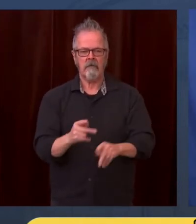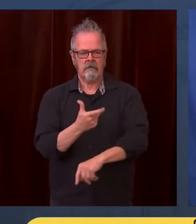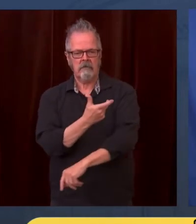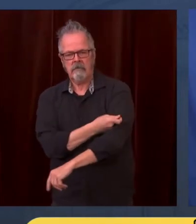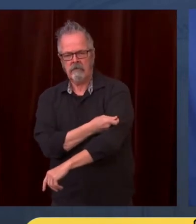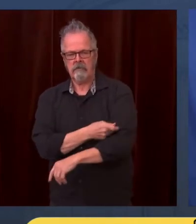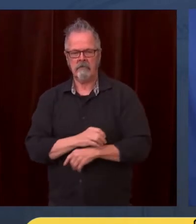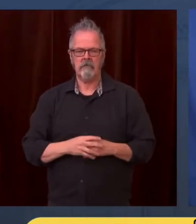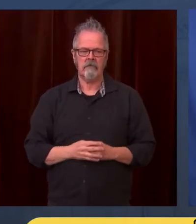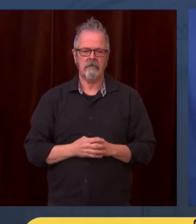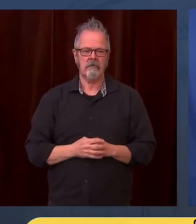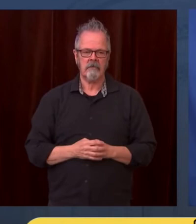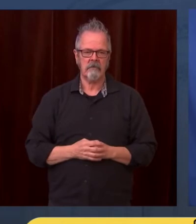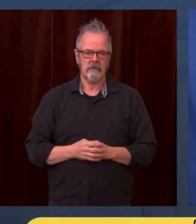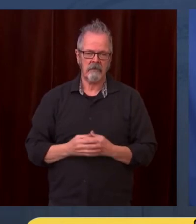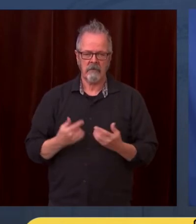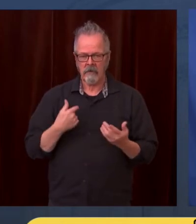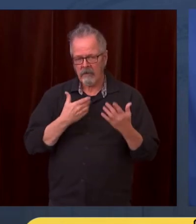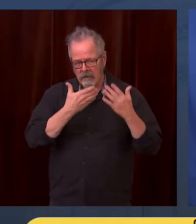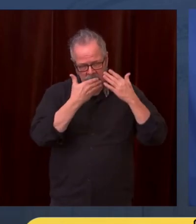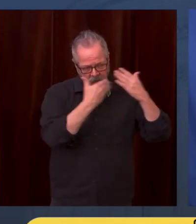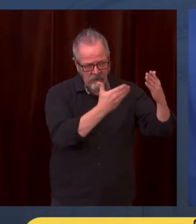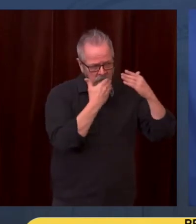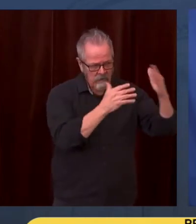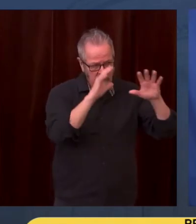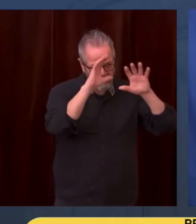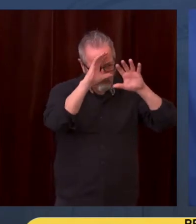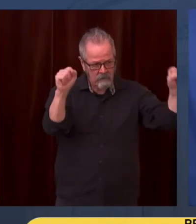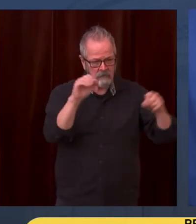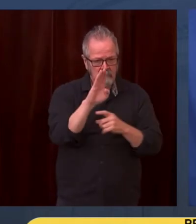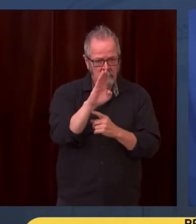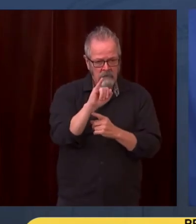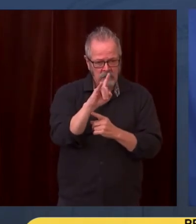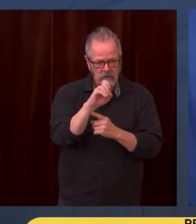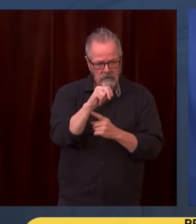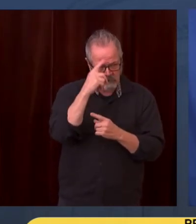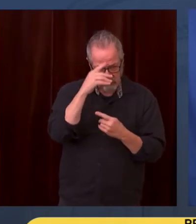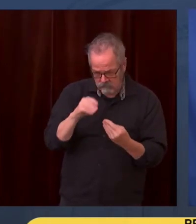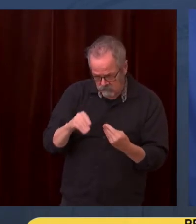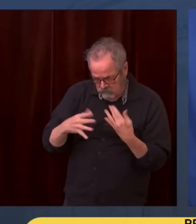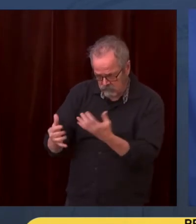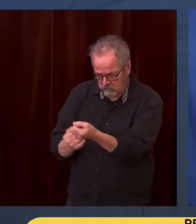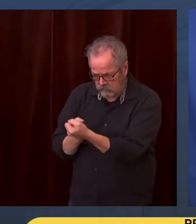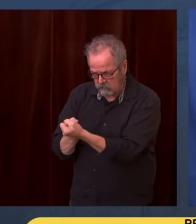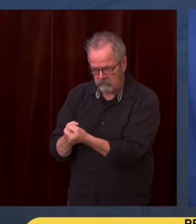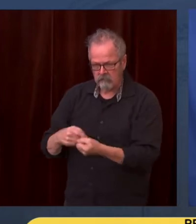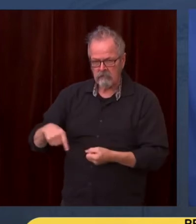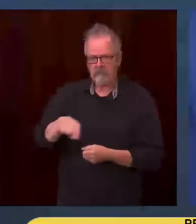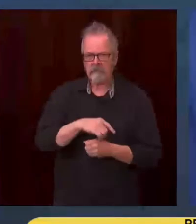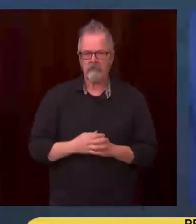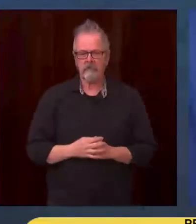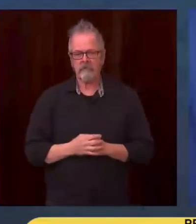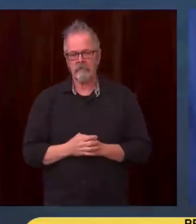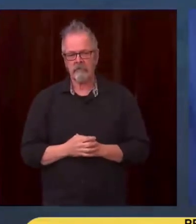Budget. We will roll out our budget the week of December 13th. It's a short session,